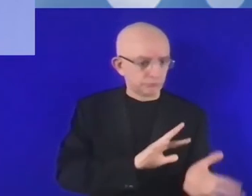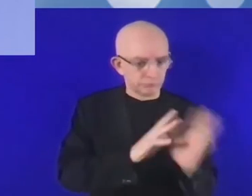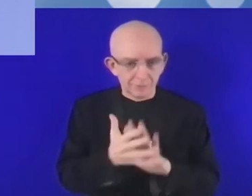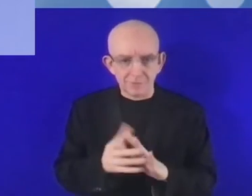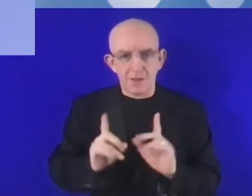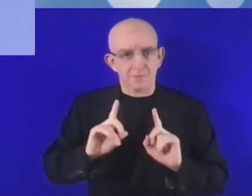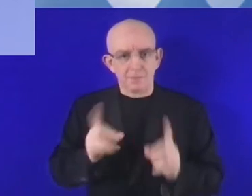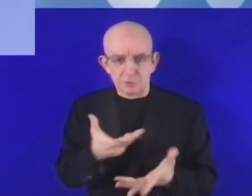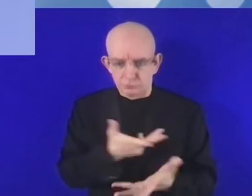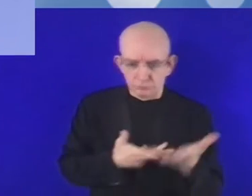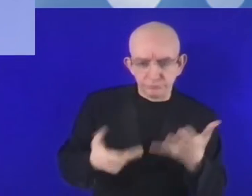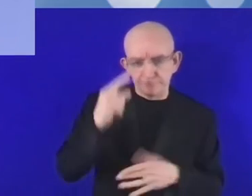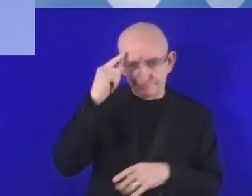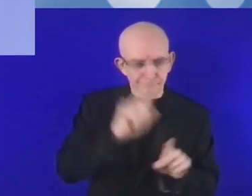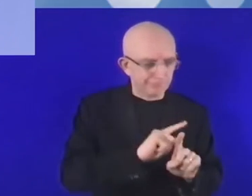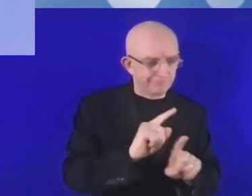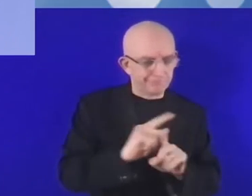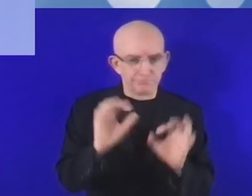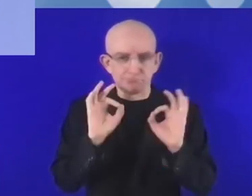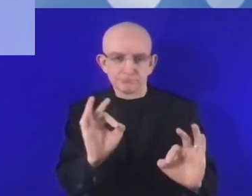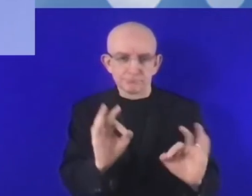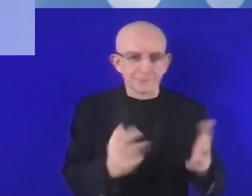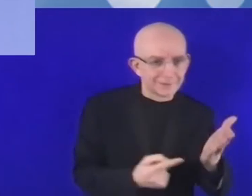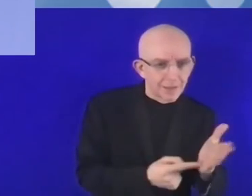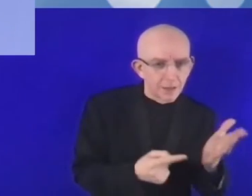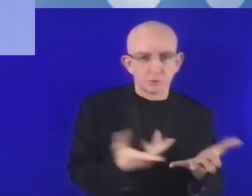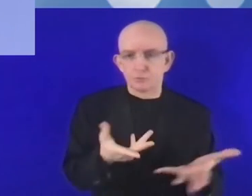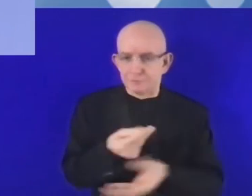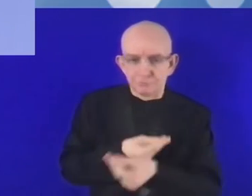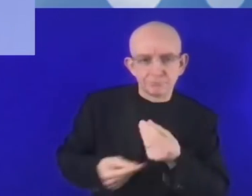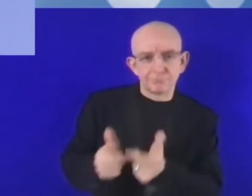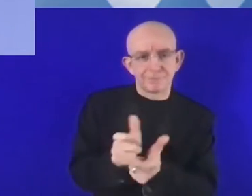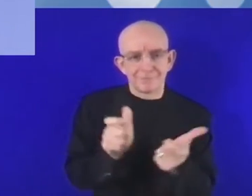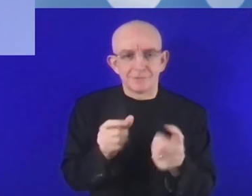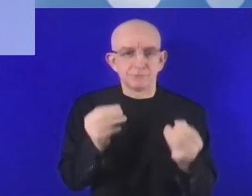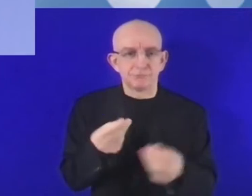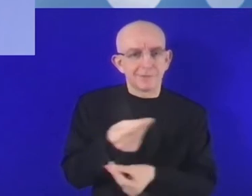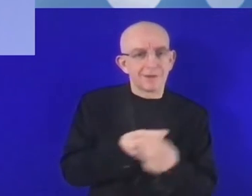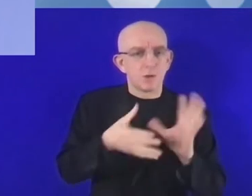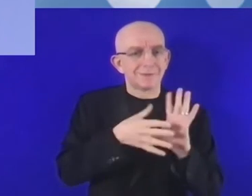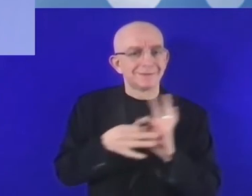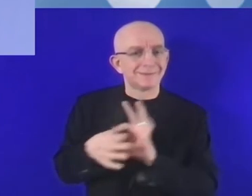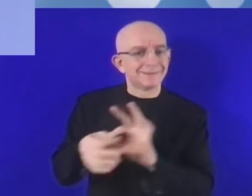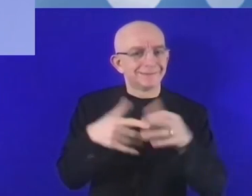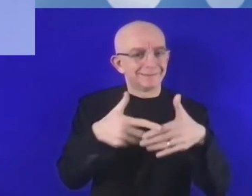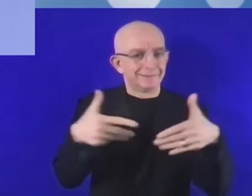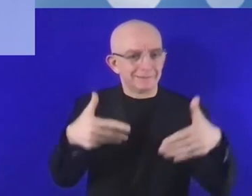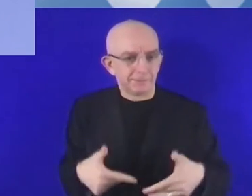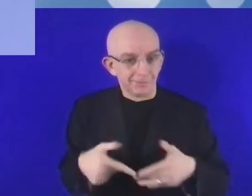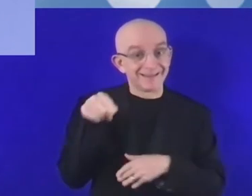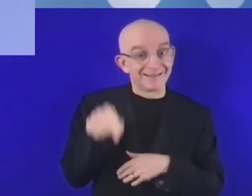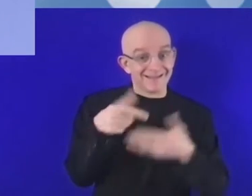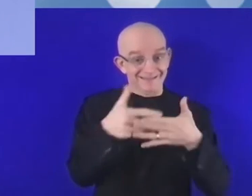that impress innovation and technology, allow tech entrepreneurs and thrive.